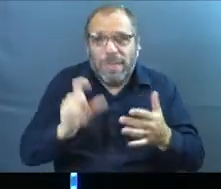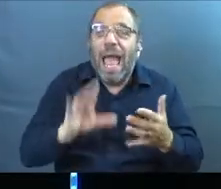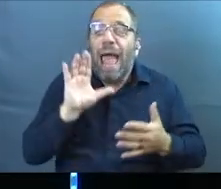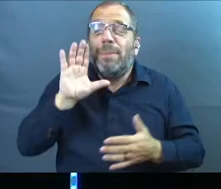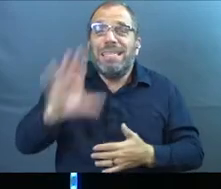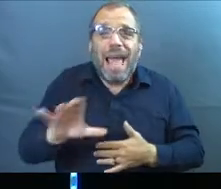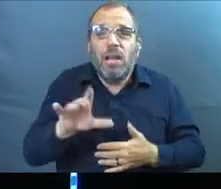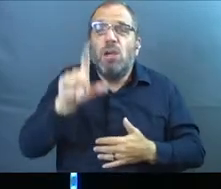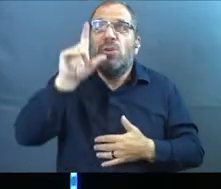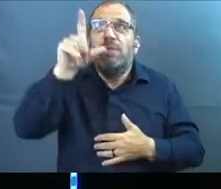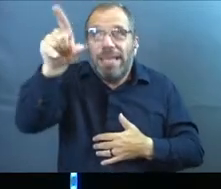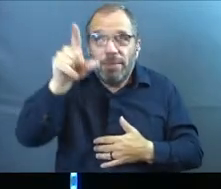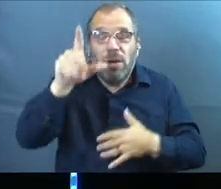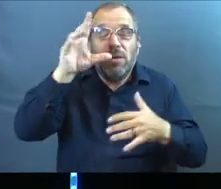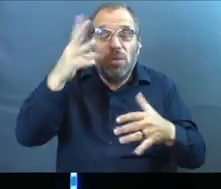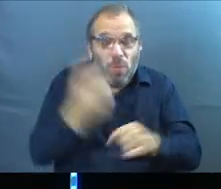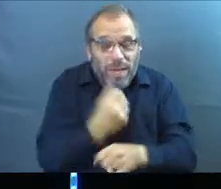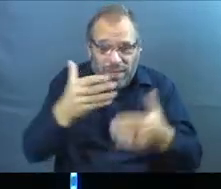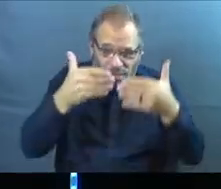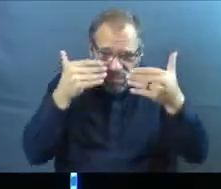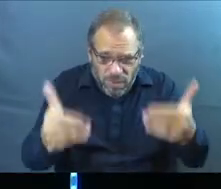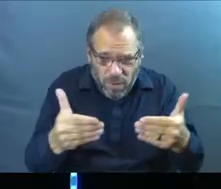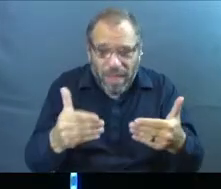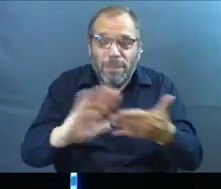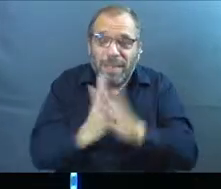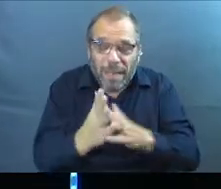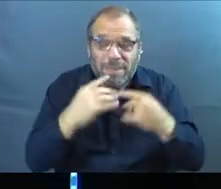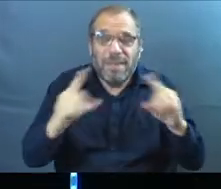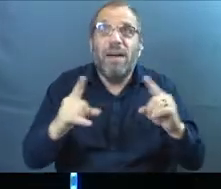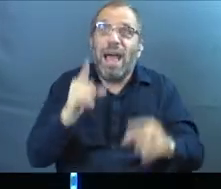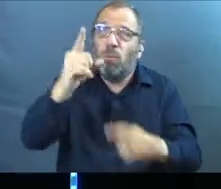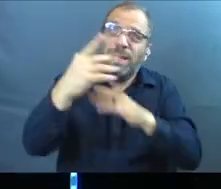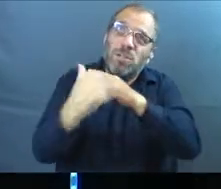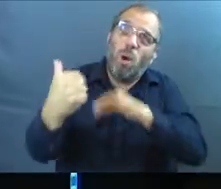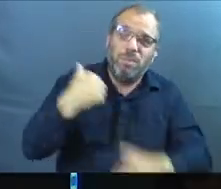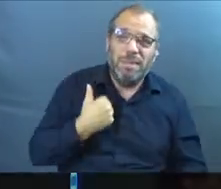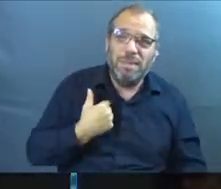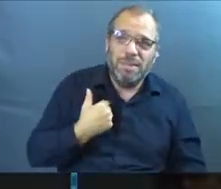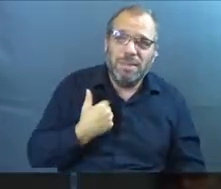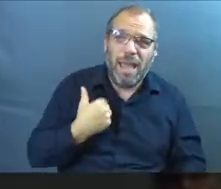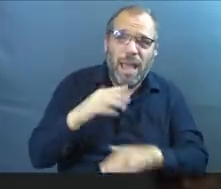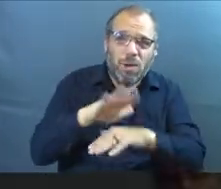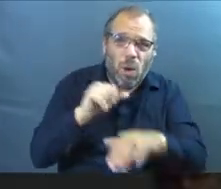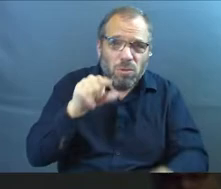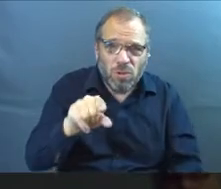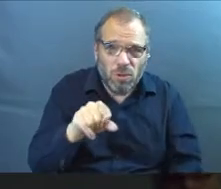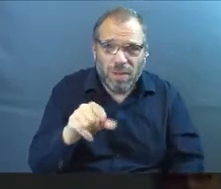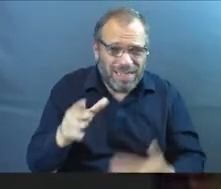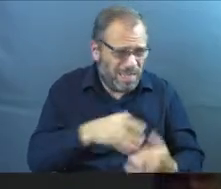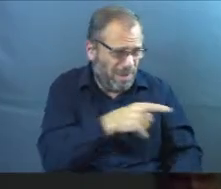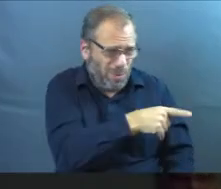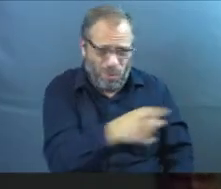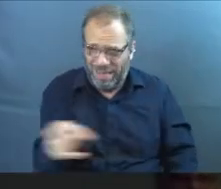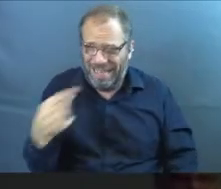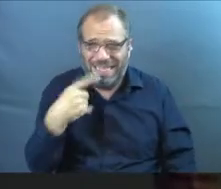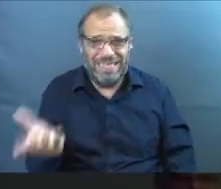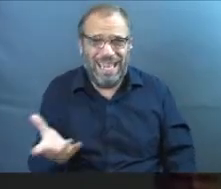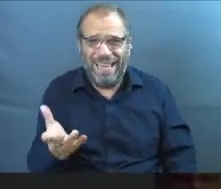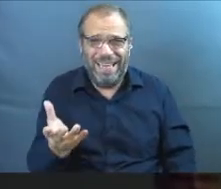And because of him, we can win that. We can move forward. We can be successful in what he's called us to do. It doesn't matter what other people say,